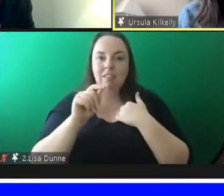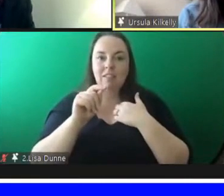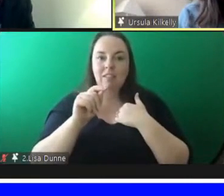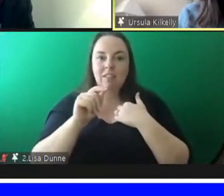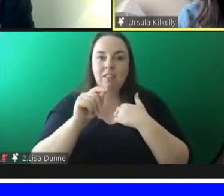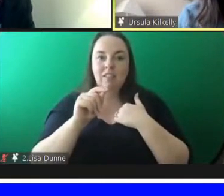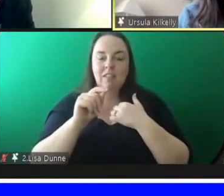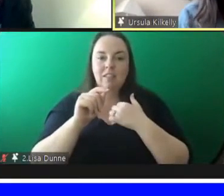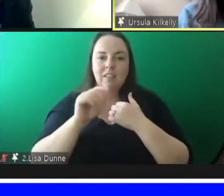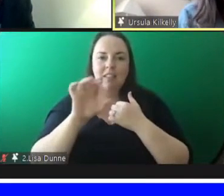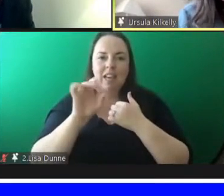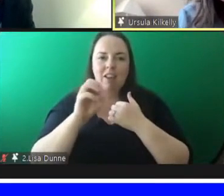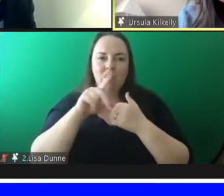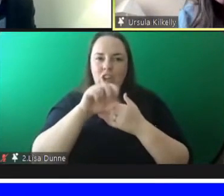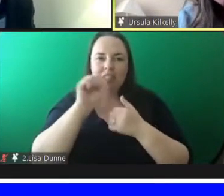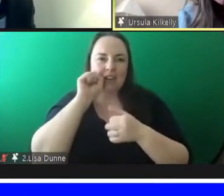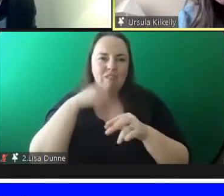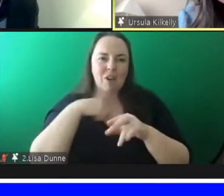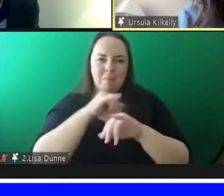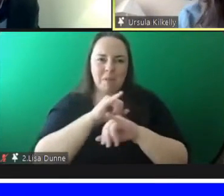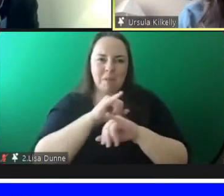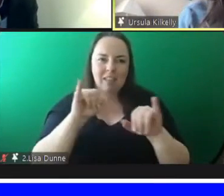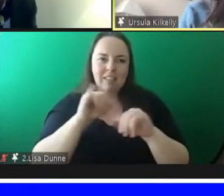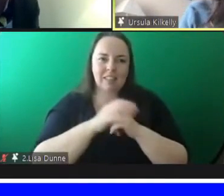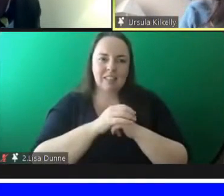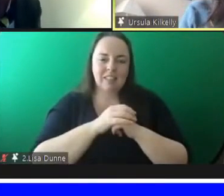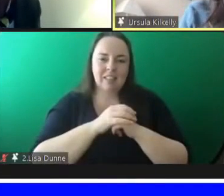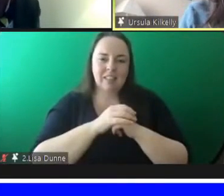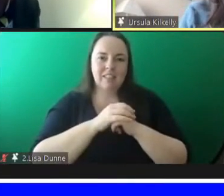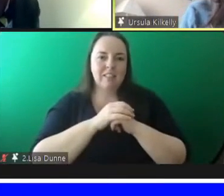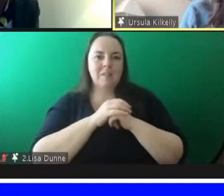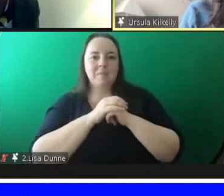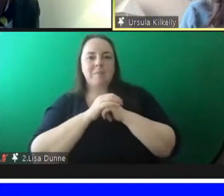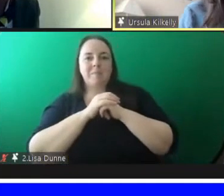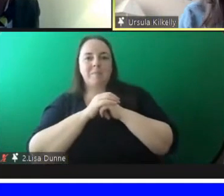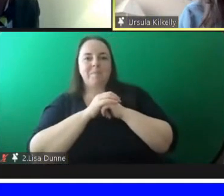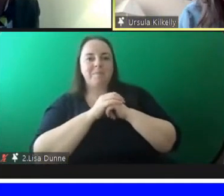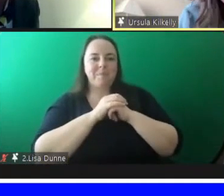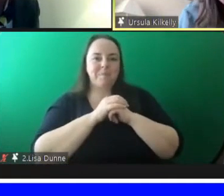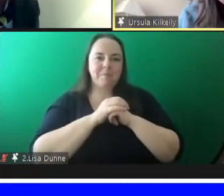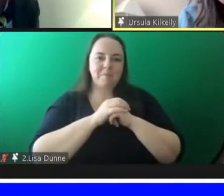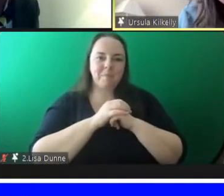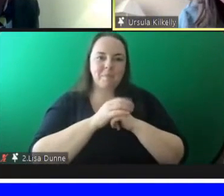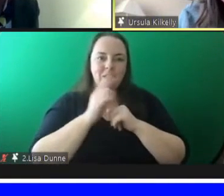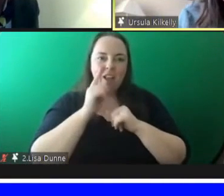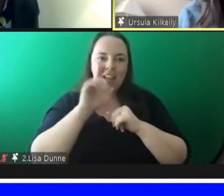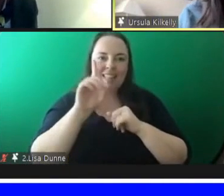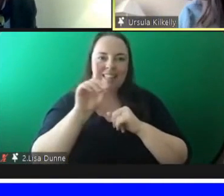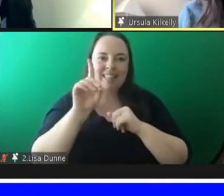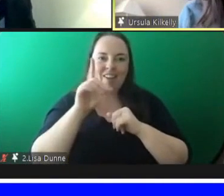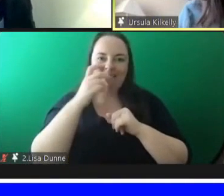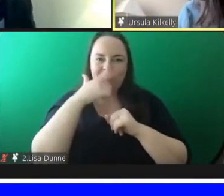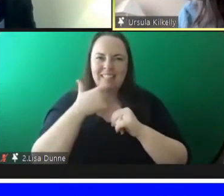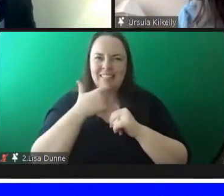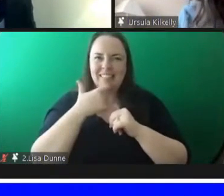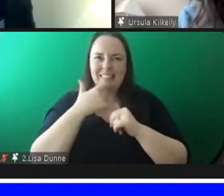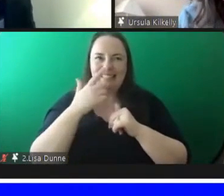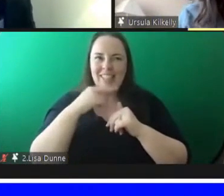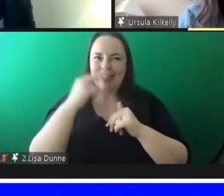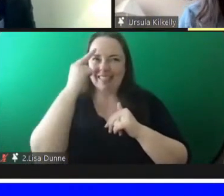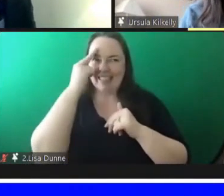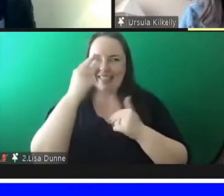actually your your sound is very garbled i'm not sure if it's just me but i i look by the look at darren's face he can't understand you sound